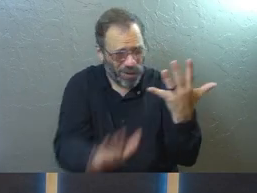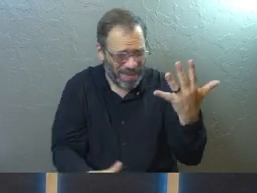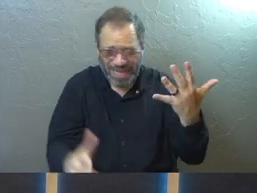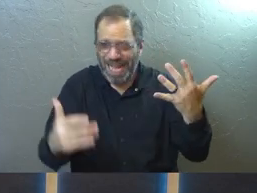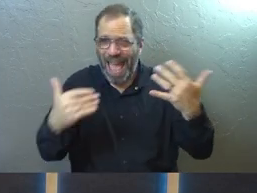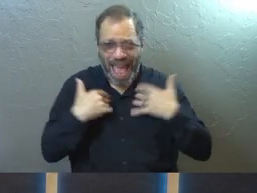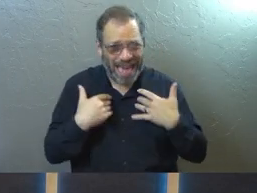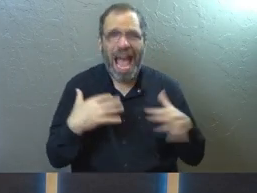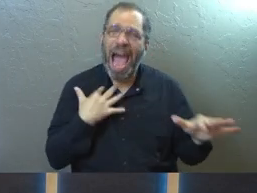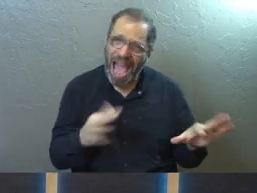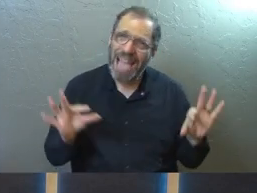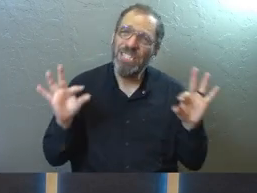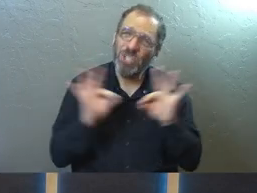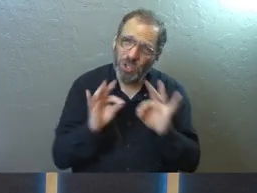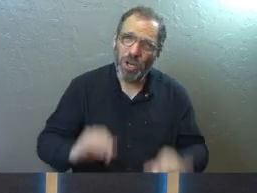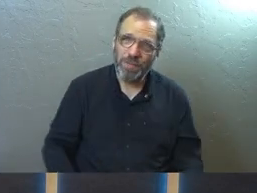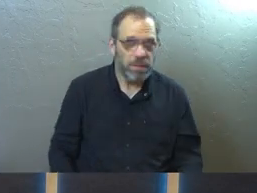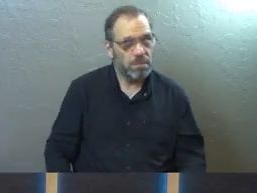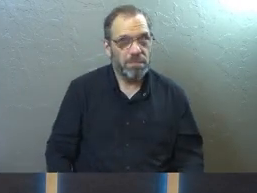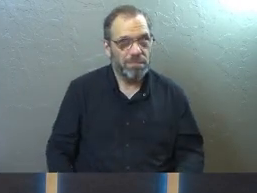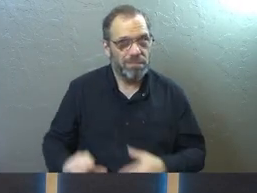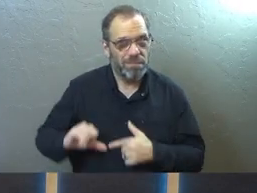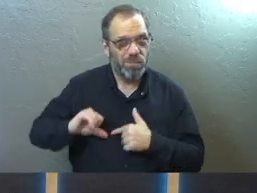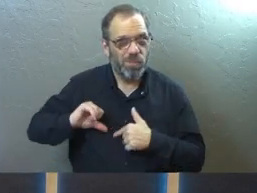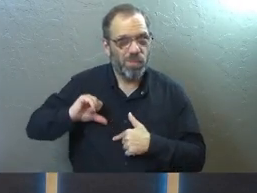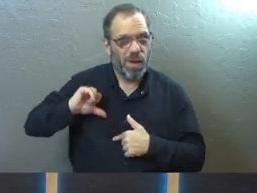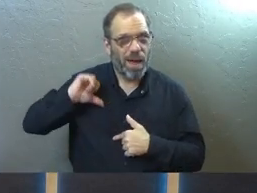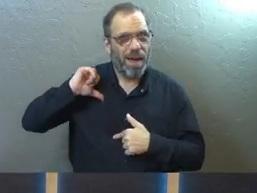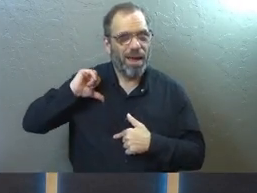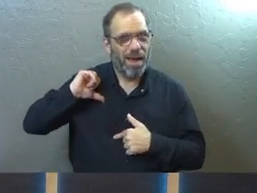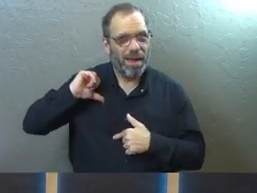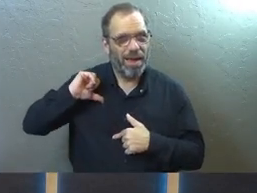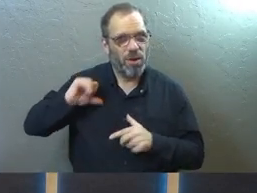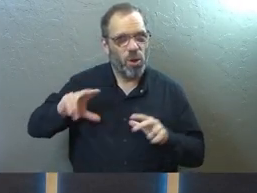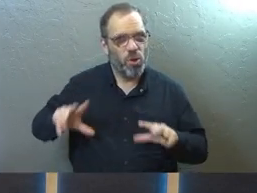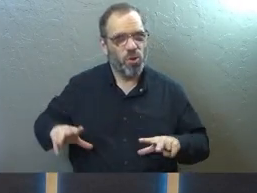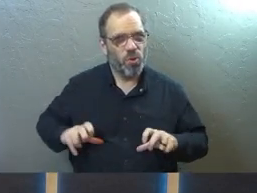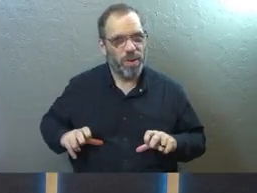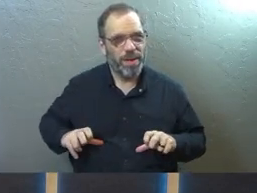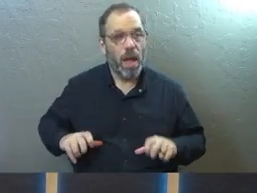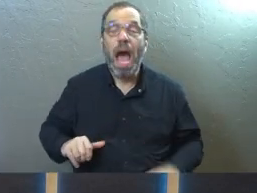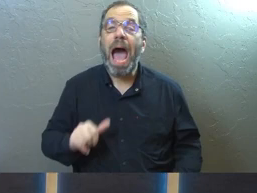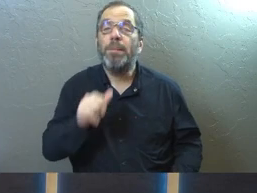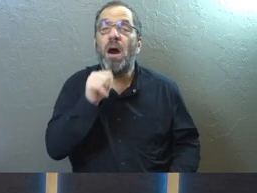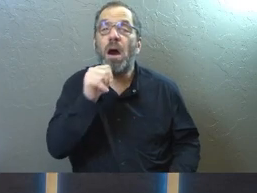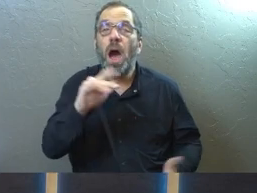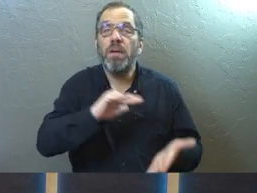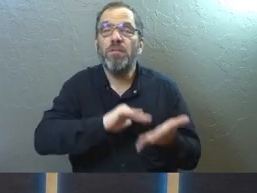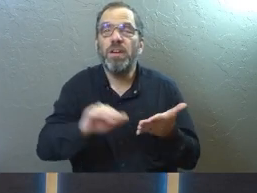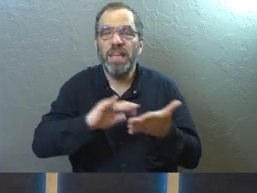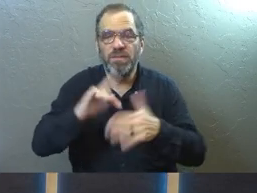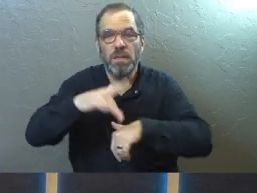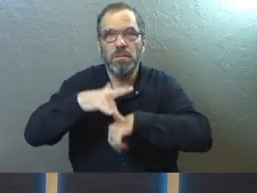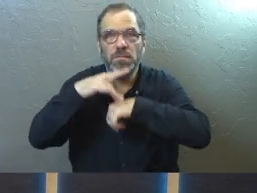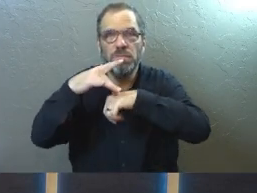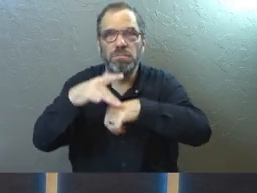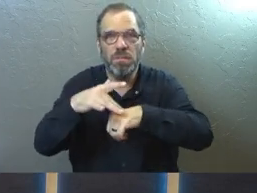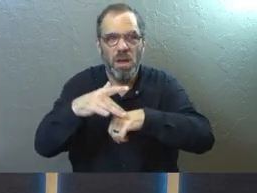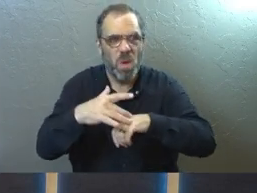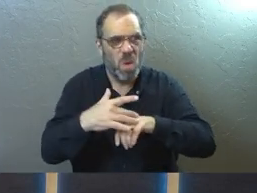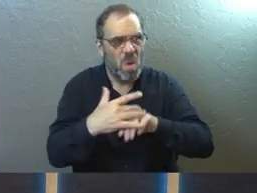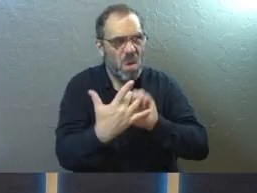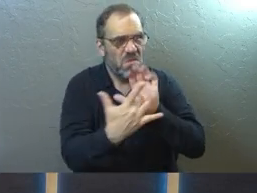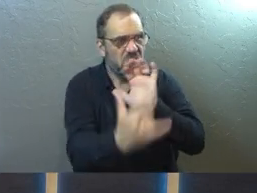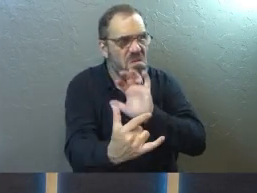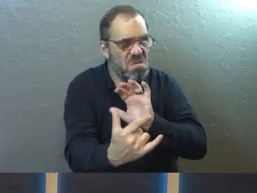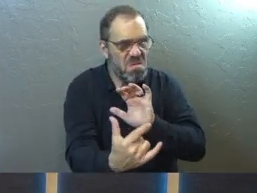I've got it coming to me. That's, that's pride. That's greed. What about unforgiveness? When I, when I'm betrayed